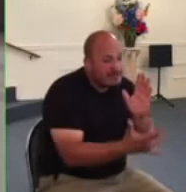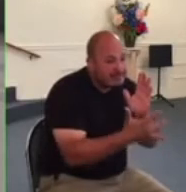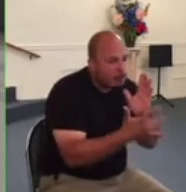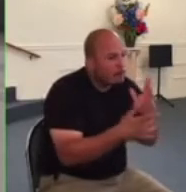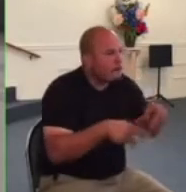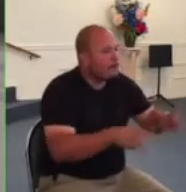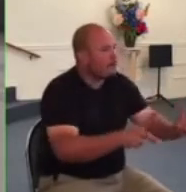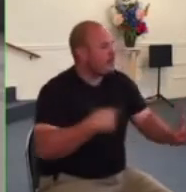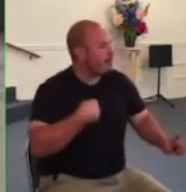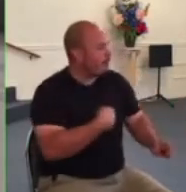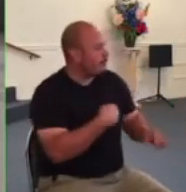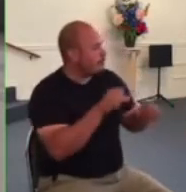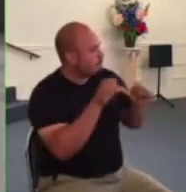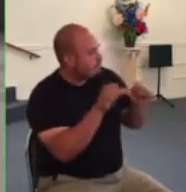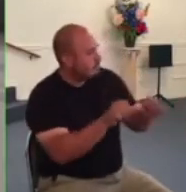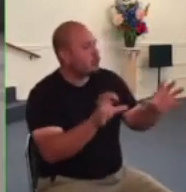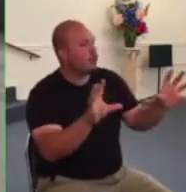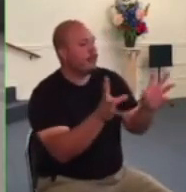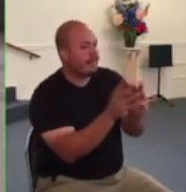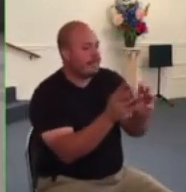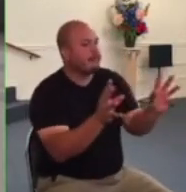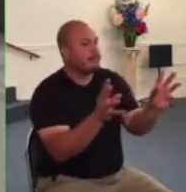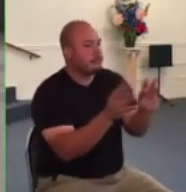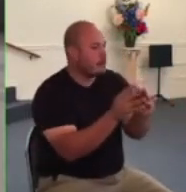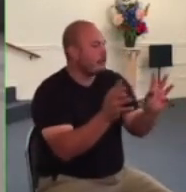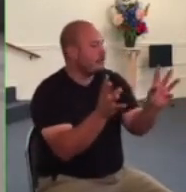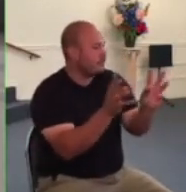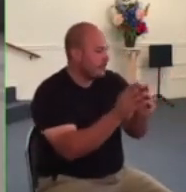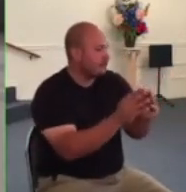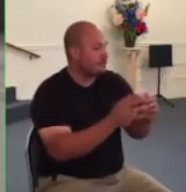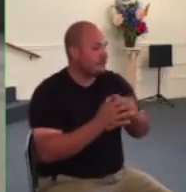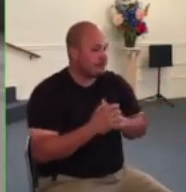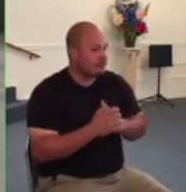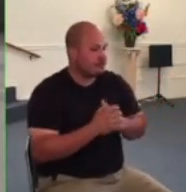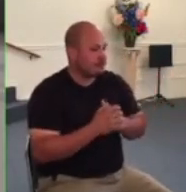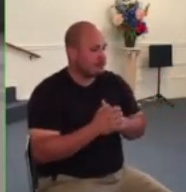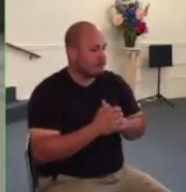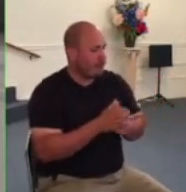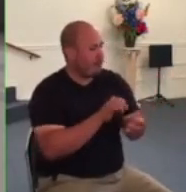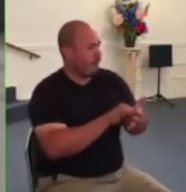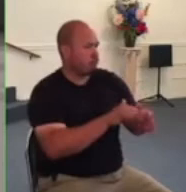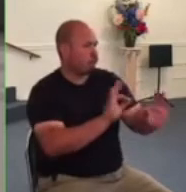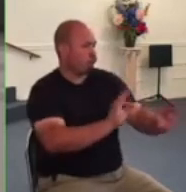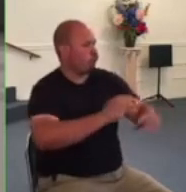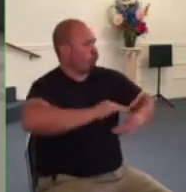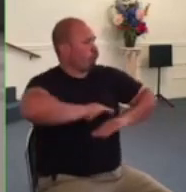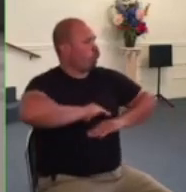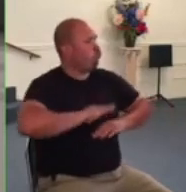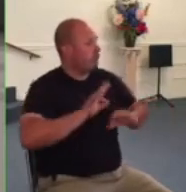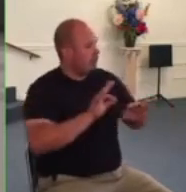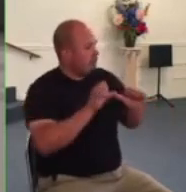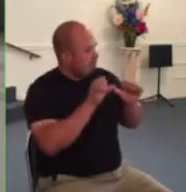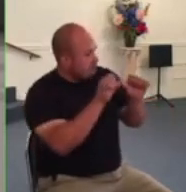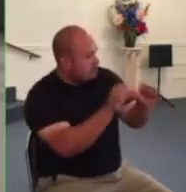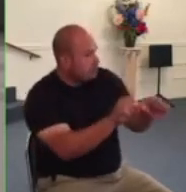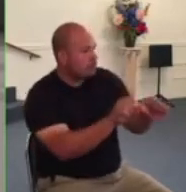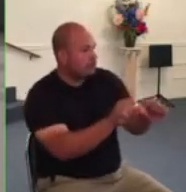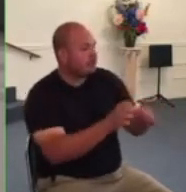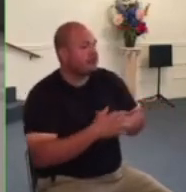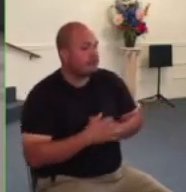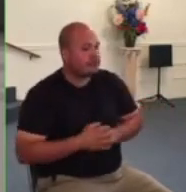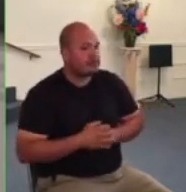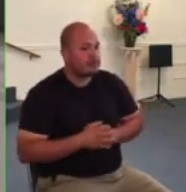online together and so we were able to do at least that much and are continuing to keep that option open for those who need it today